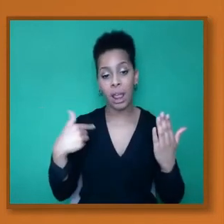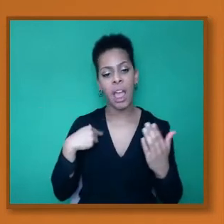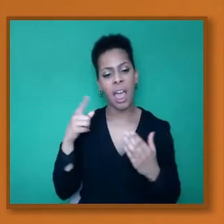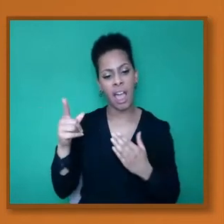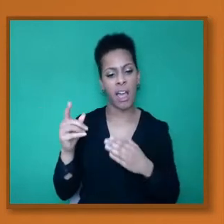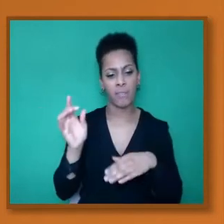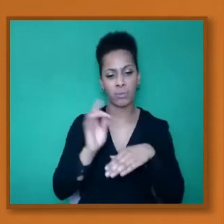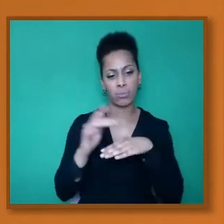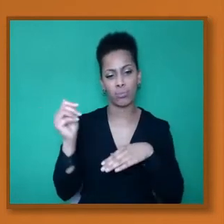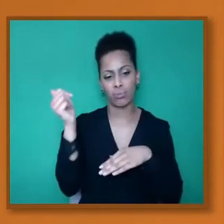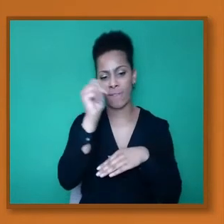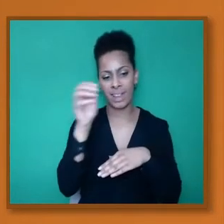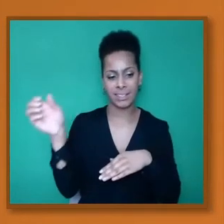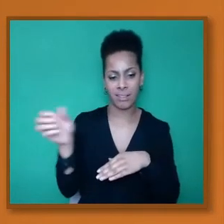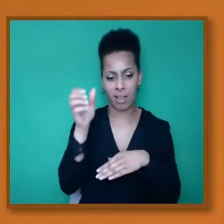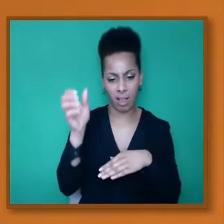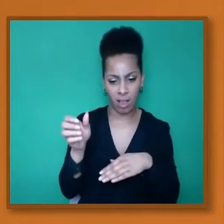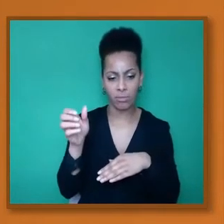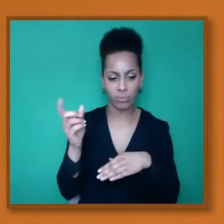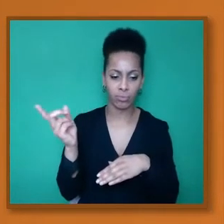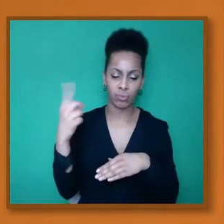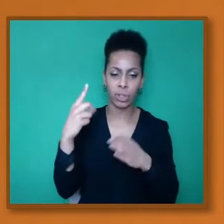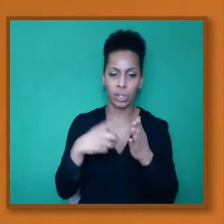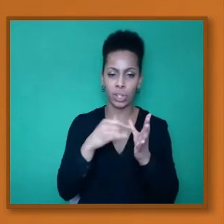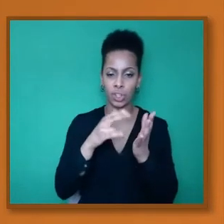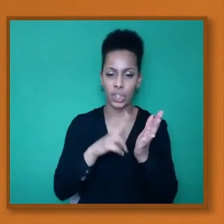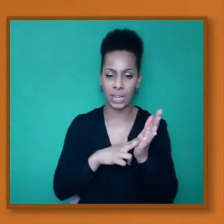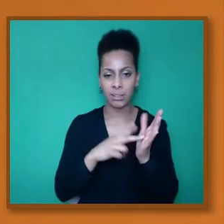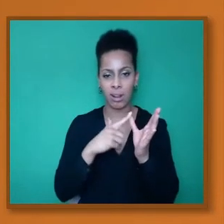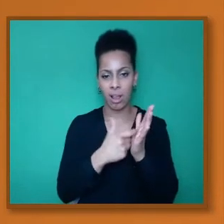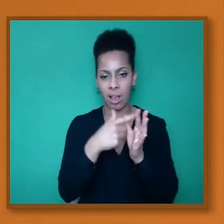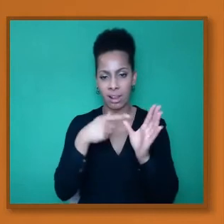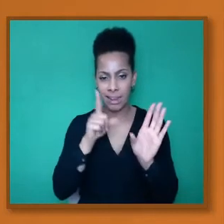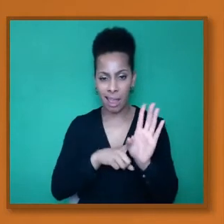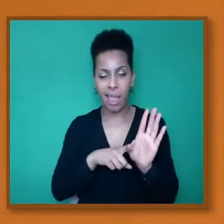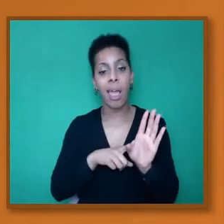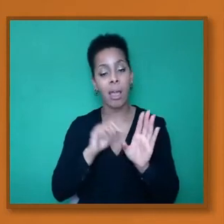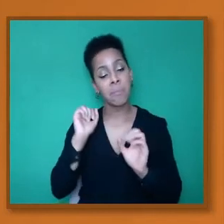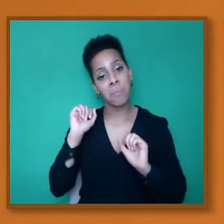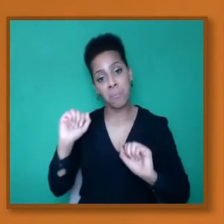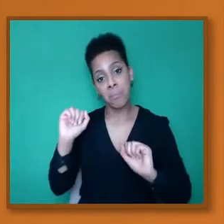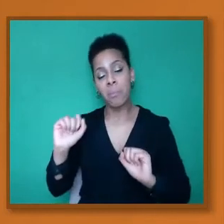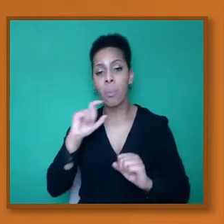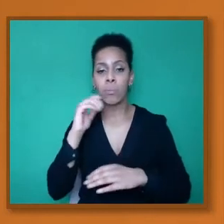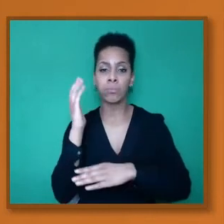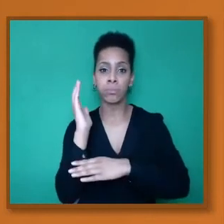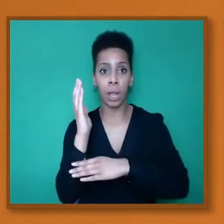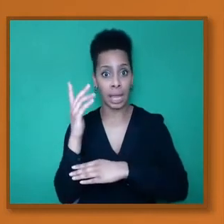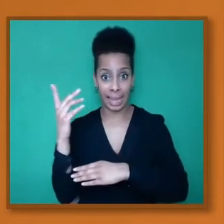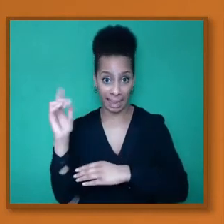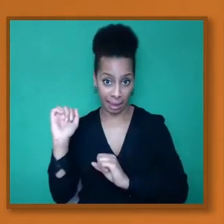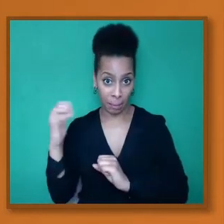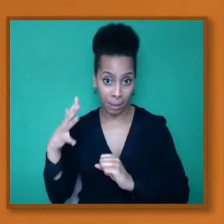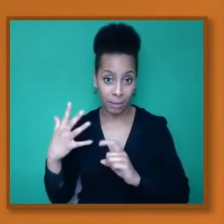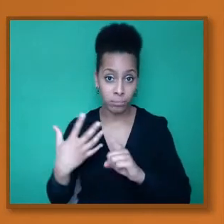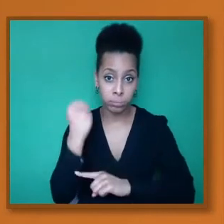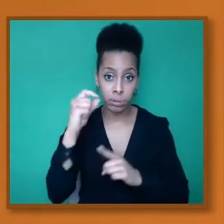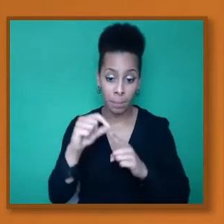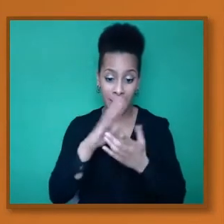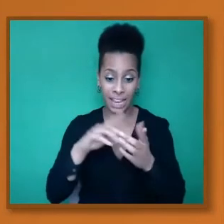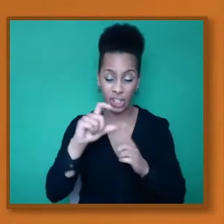Couldn't read, I think it was, up to the age of 18, then gained his PhD by the age of 30. So a brilliant,